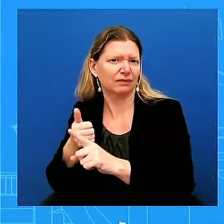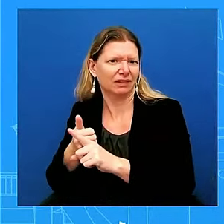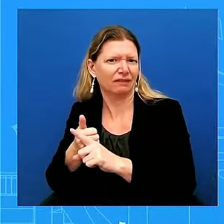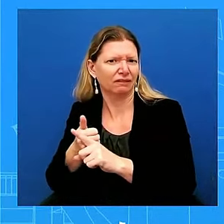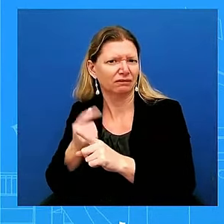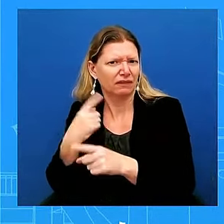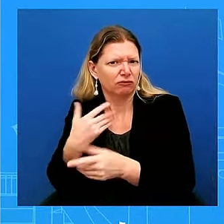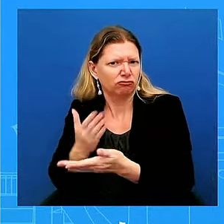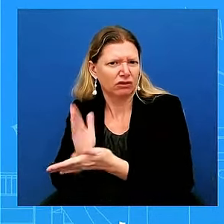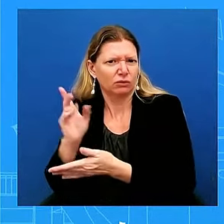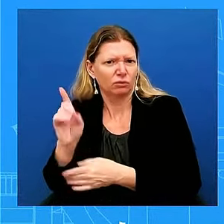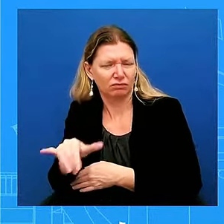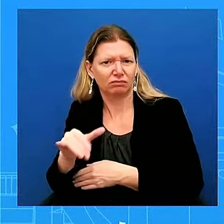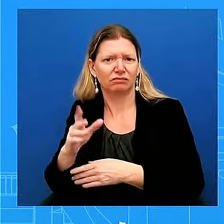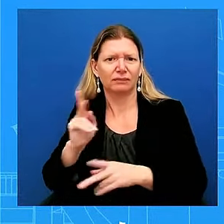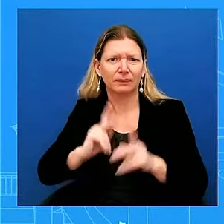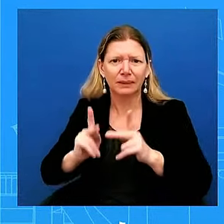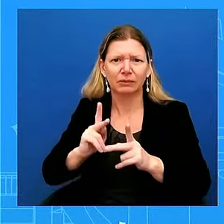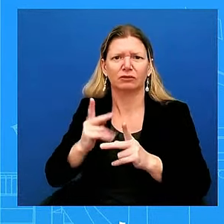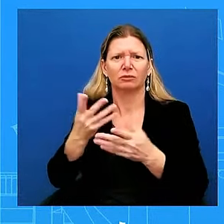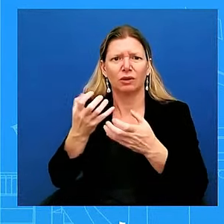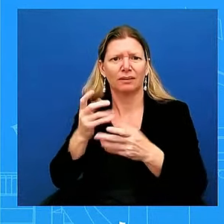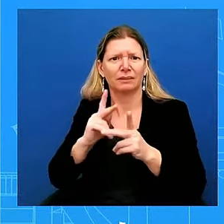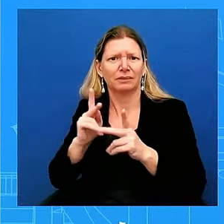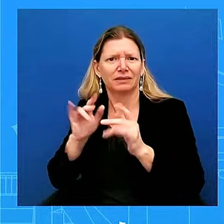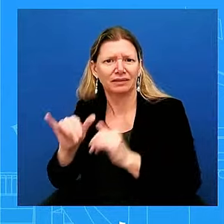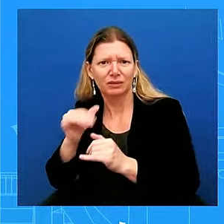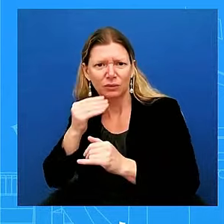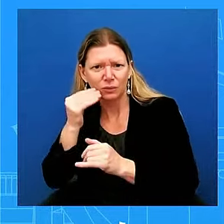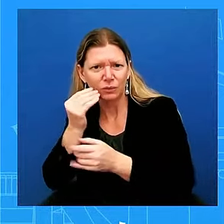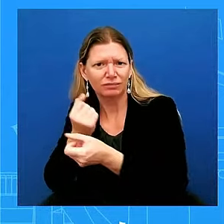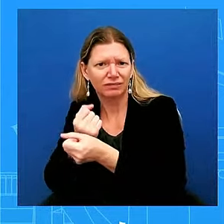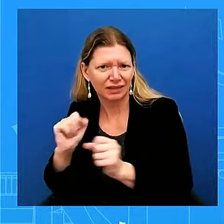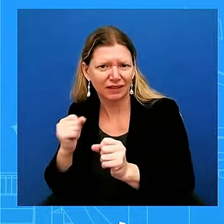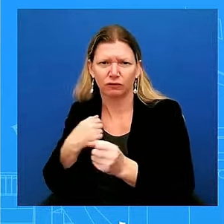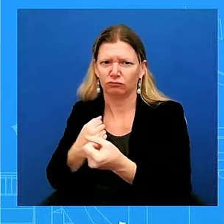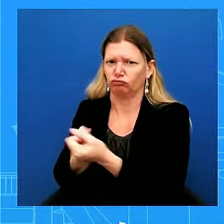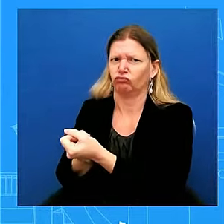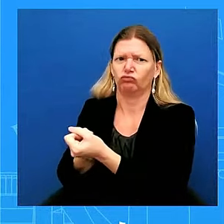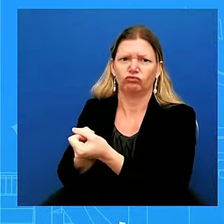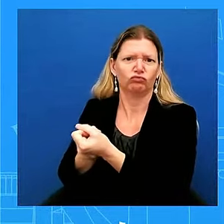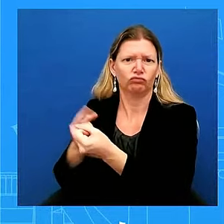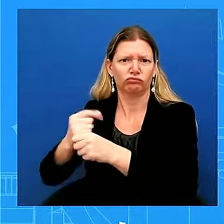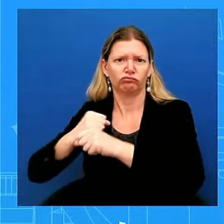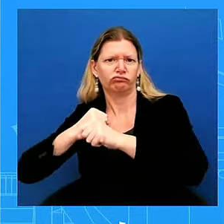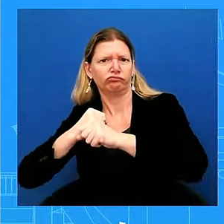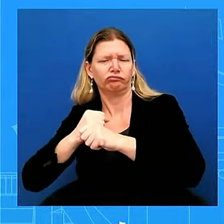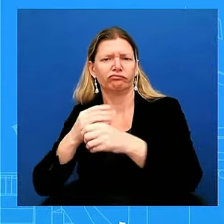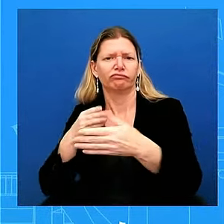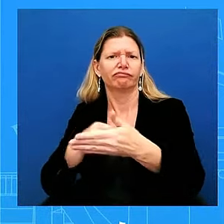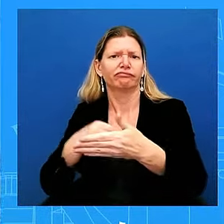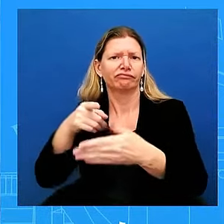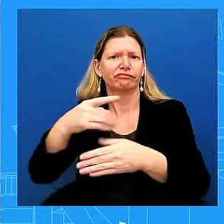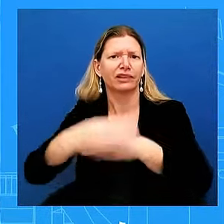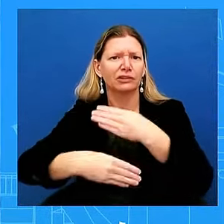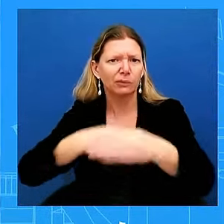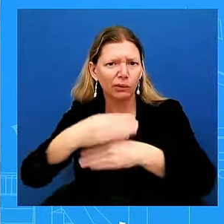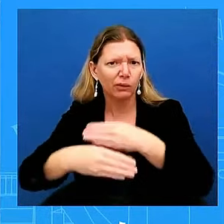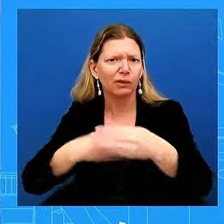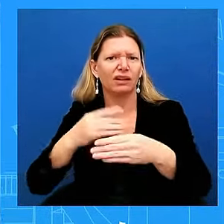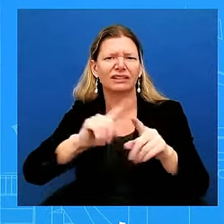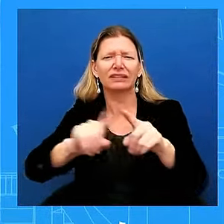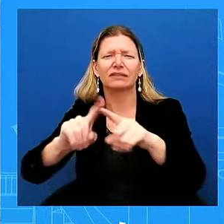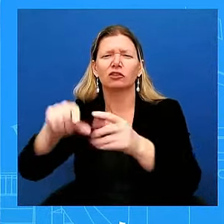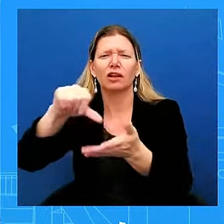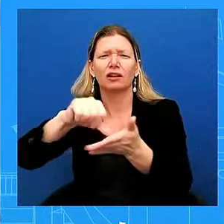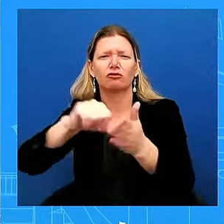Hezbollah and all – again, all of Iran-backed groups. And we've been very consistent about that and will continue to be so. And then, know there is a lot going on, but